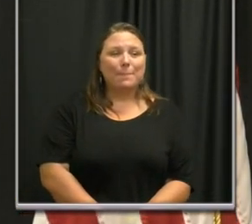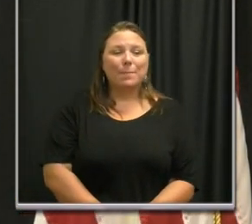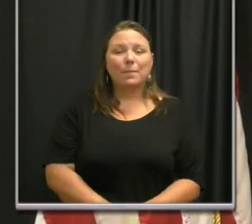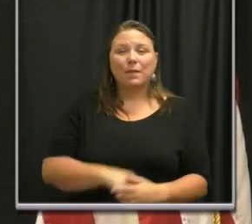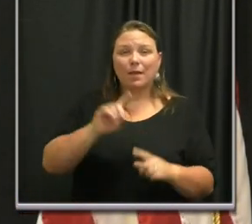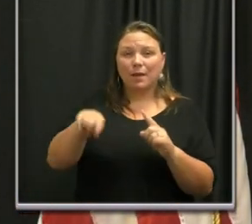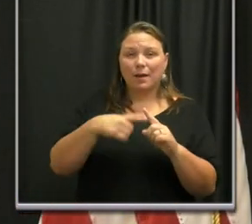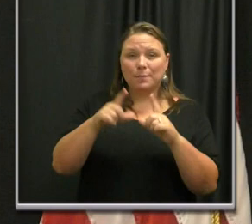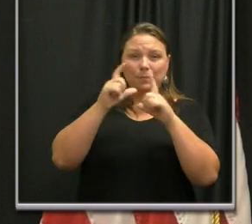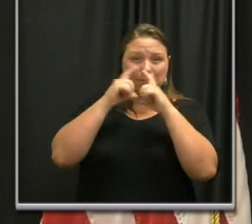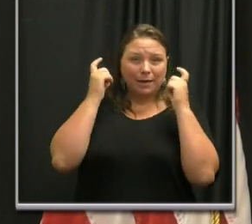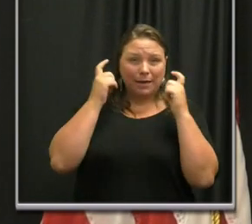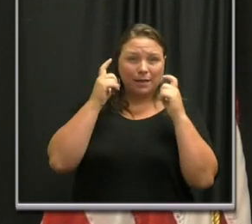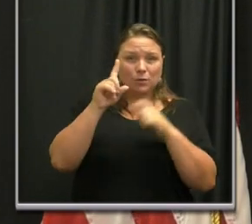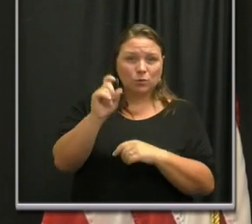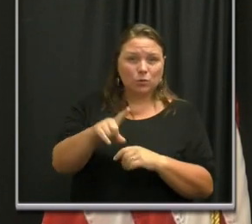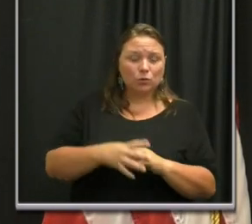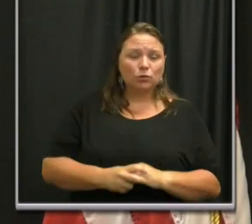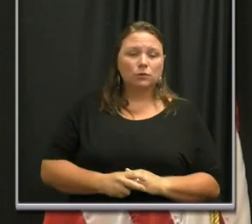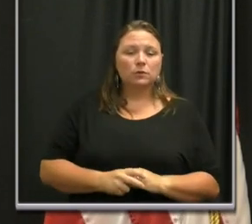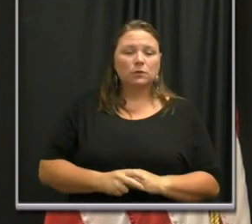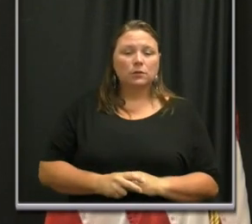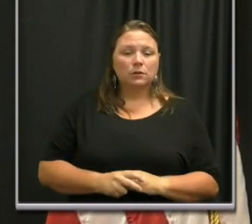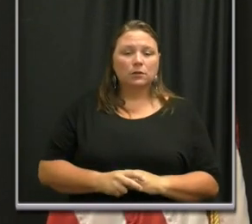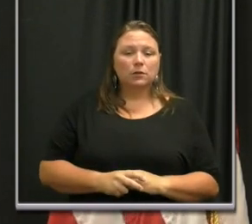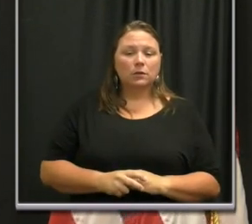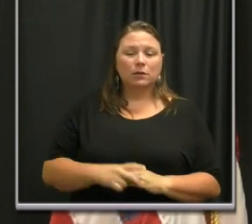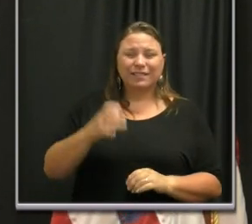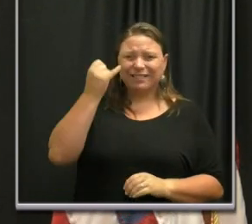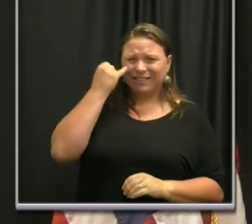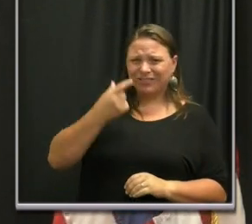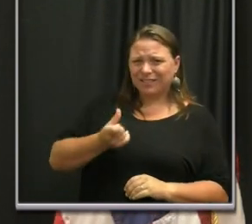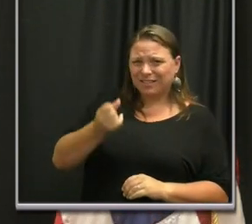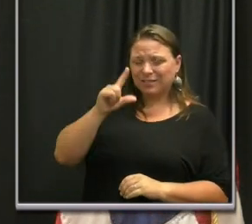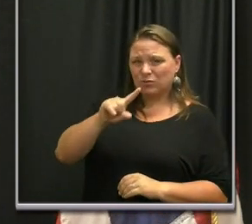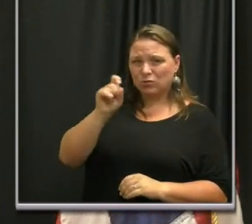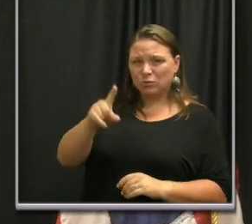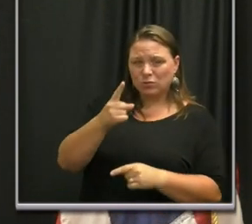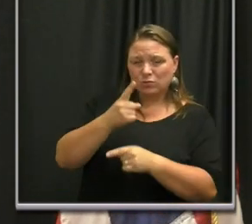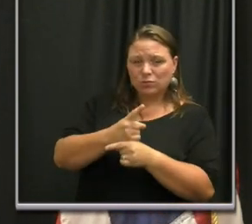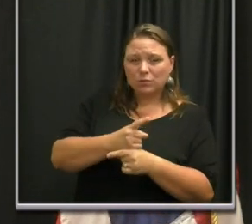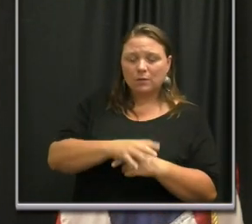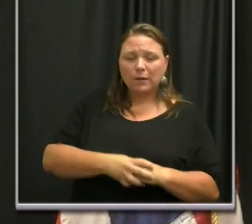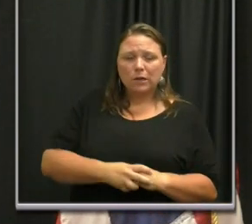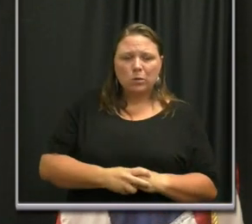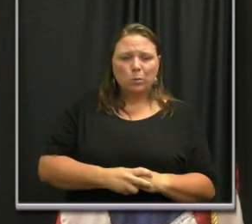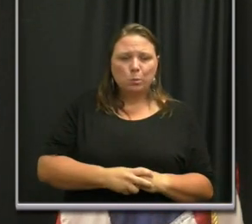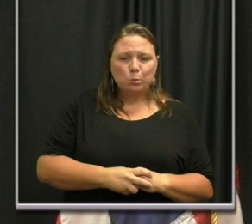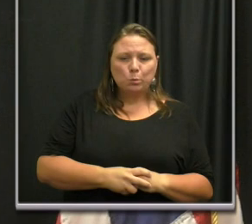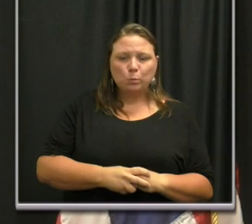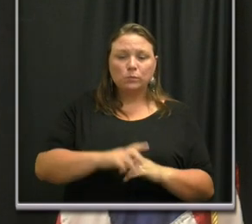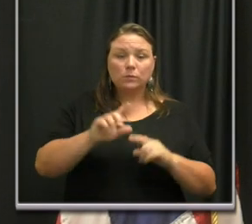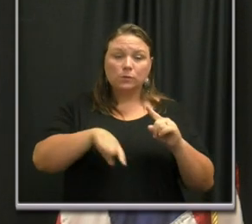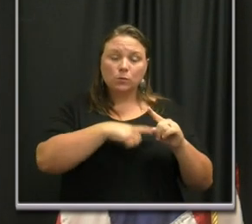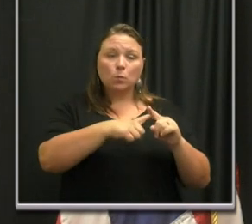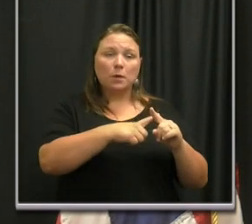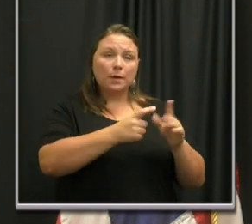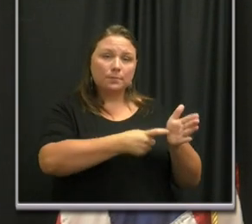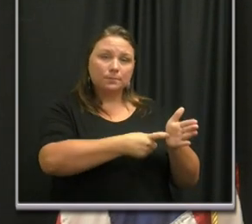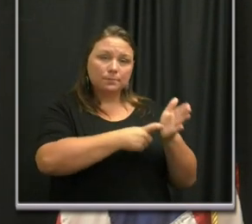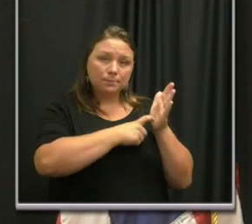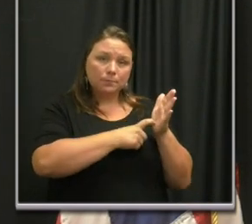Regarding the mask question, if I'm understanding your question right, when the mandate was